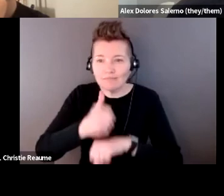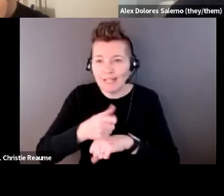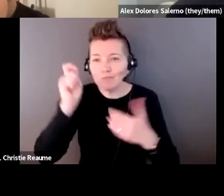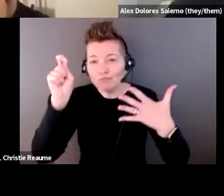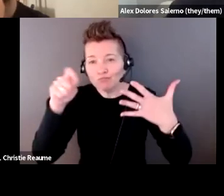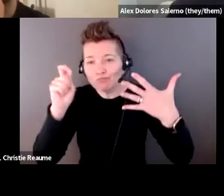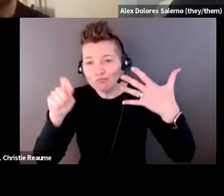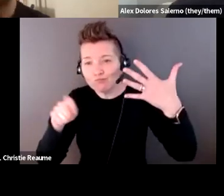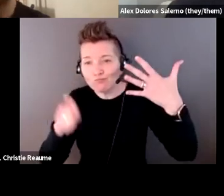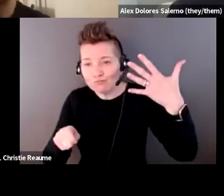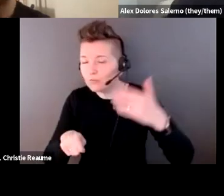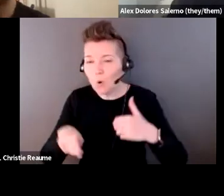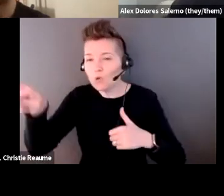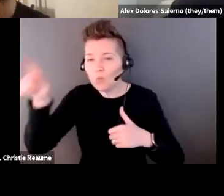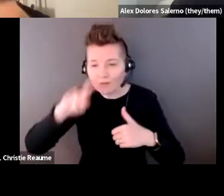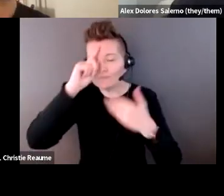something innovative.